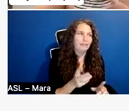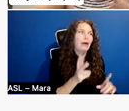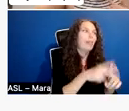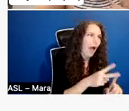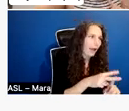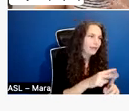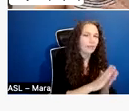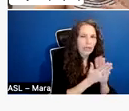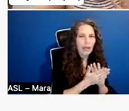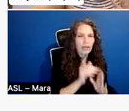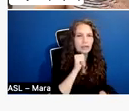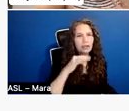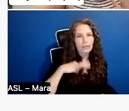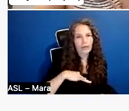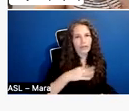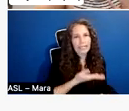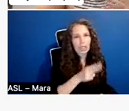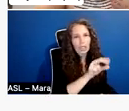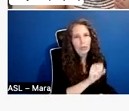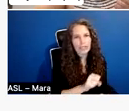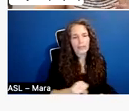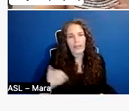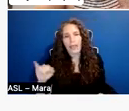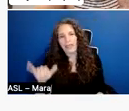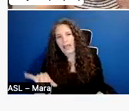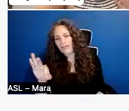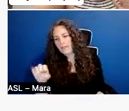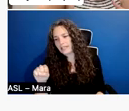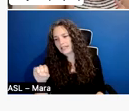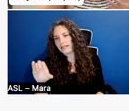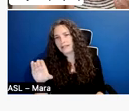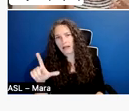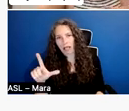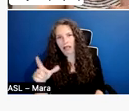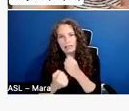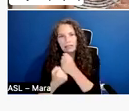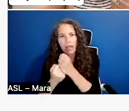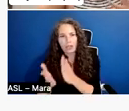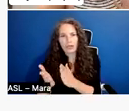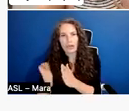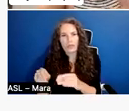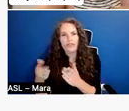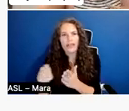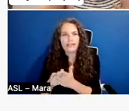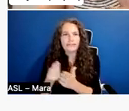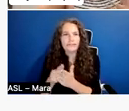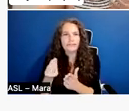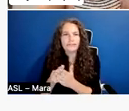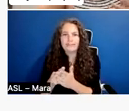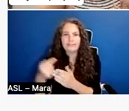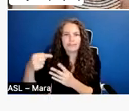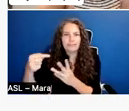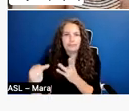also provides fiduciary oversight. So they check to make sure that any money that is dispersed to the film project,